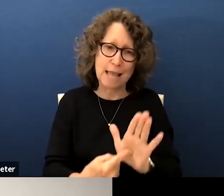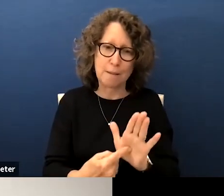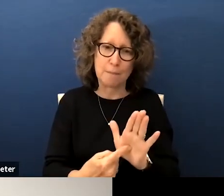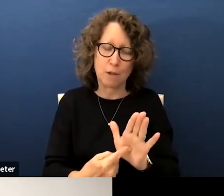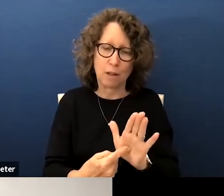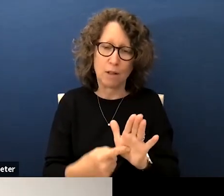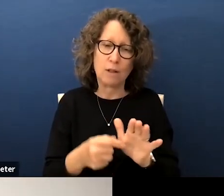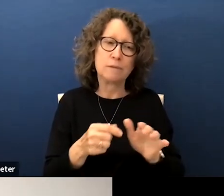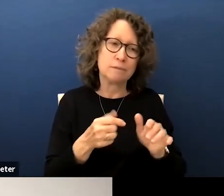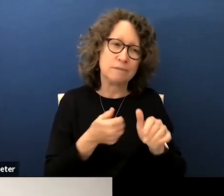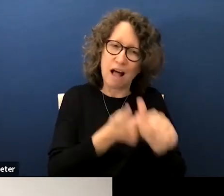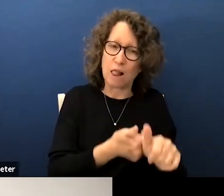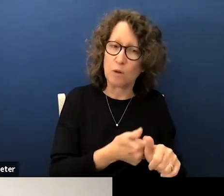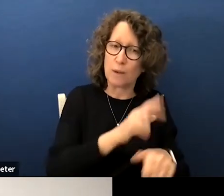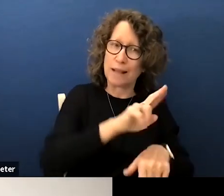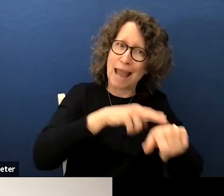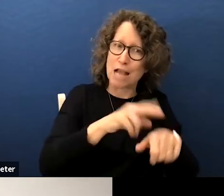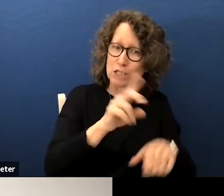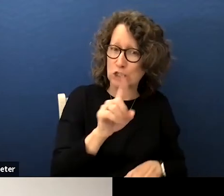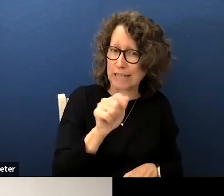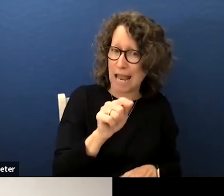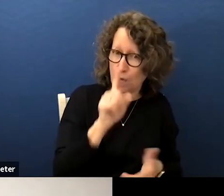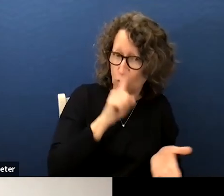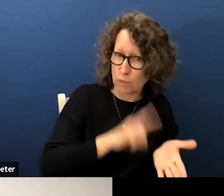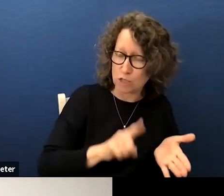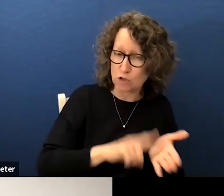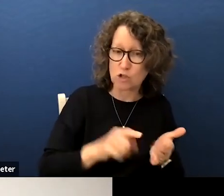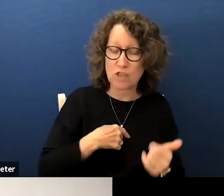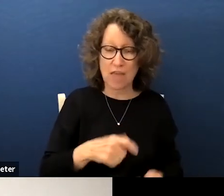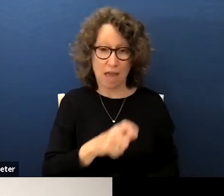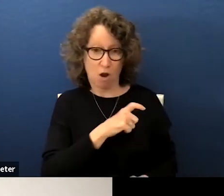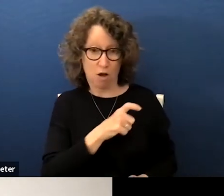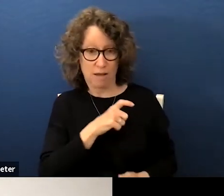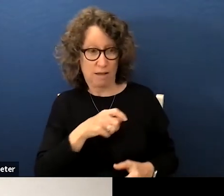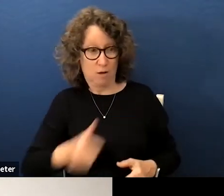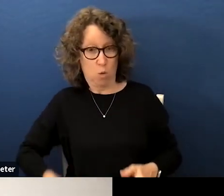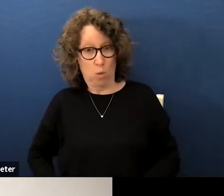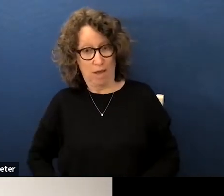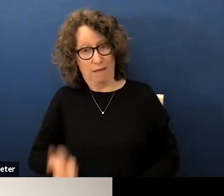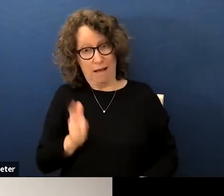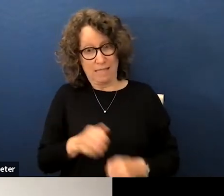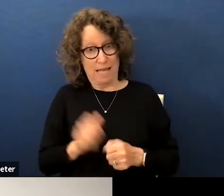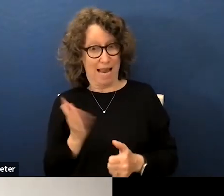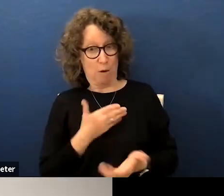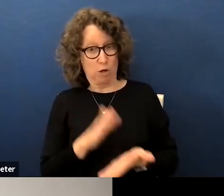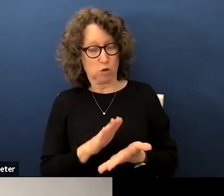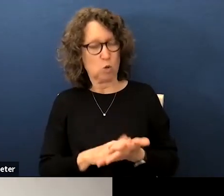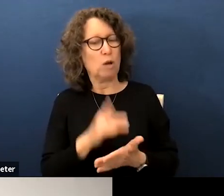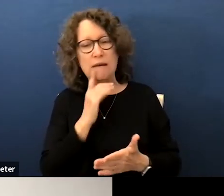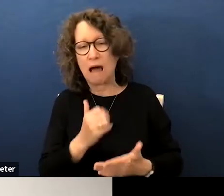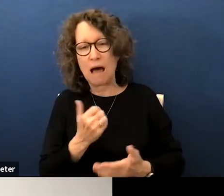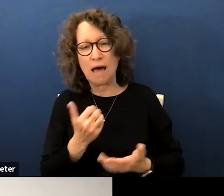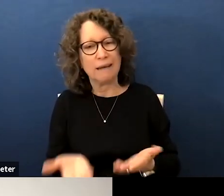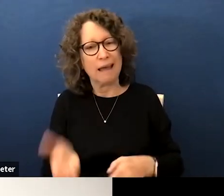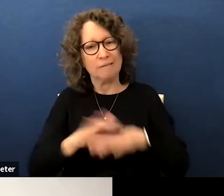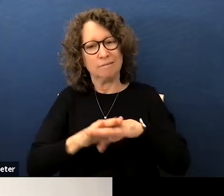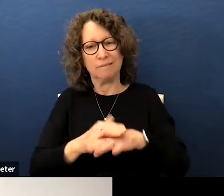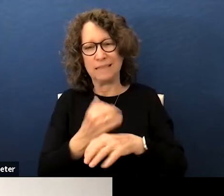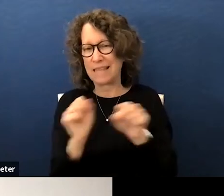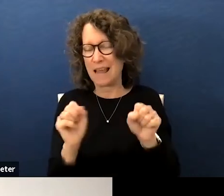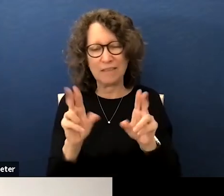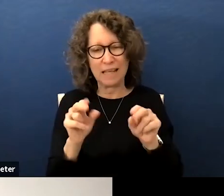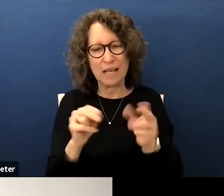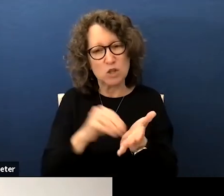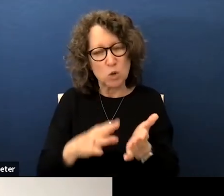line with the research and the national data that the presence of armed officers in our schools does not increase safety the student